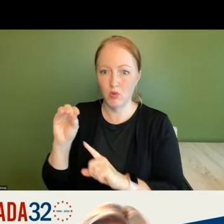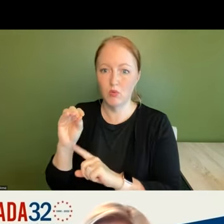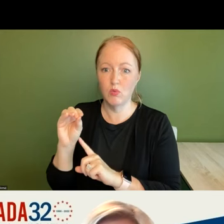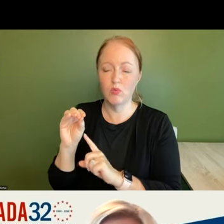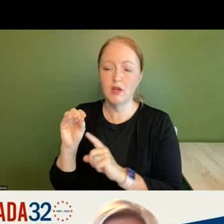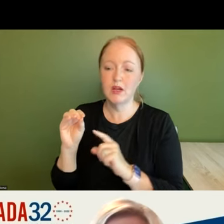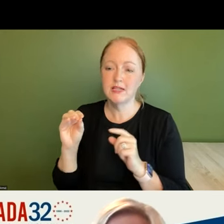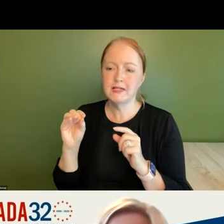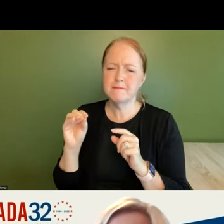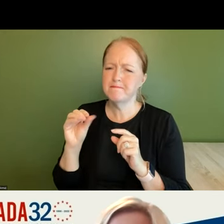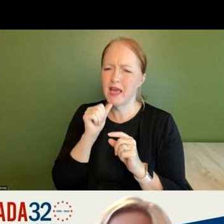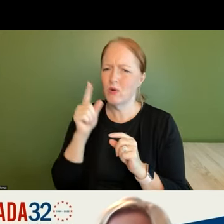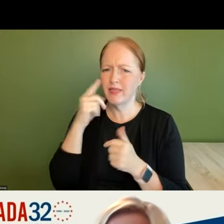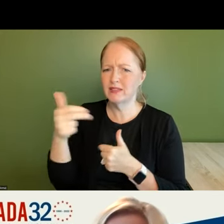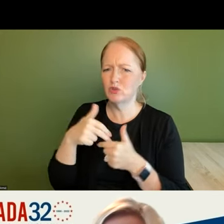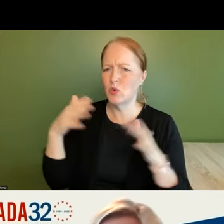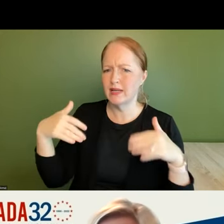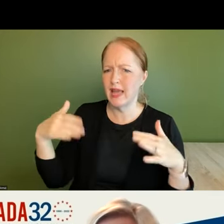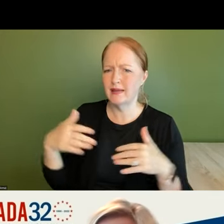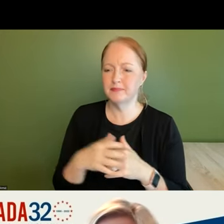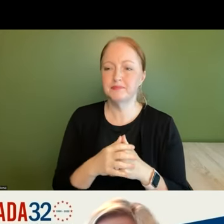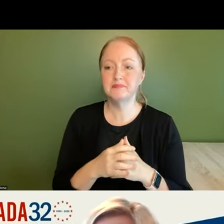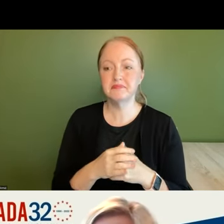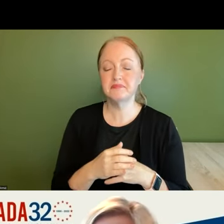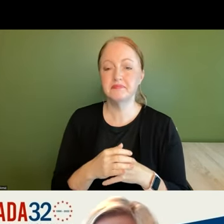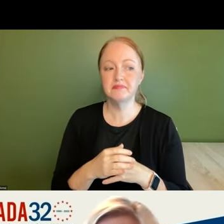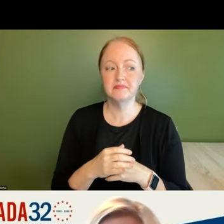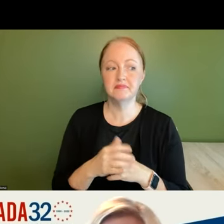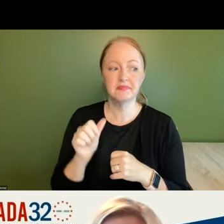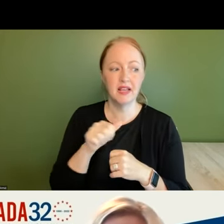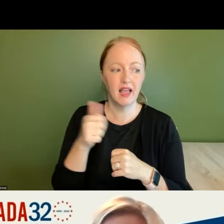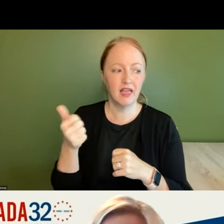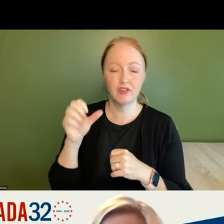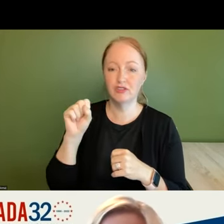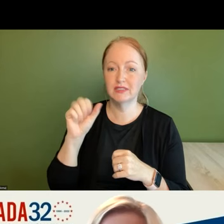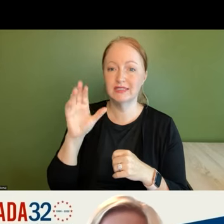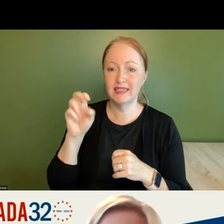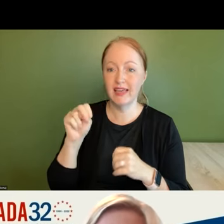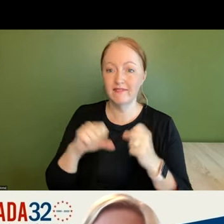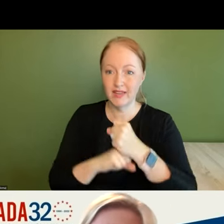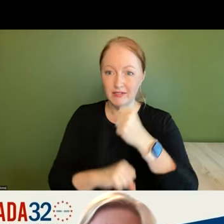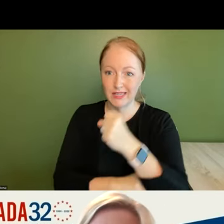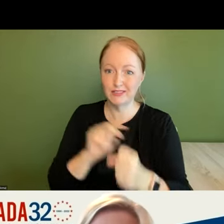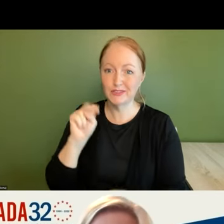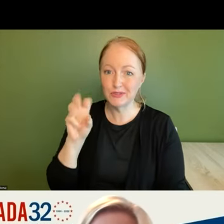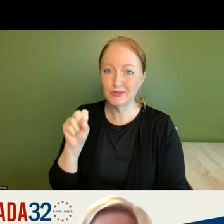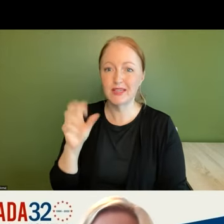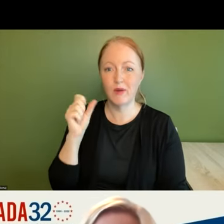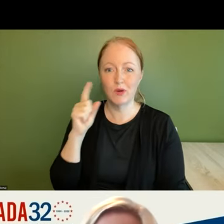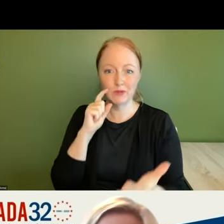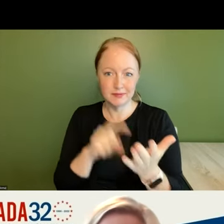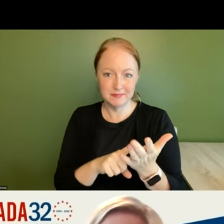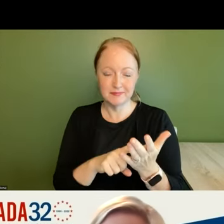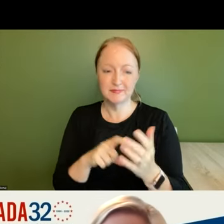i don't think he's on just yet and in other scan foundation news i also wanted to acknowledge